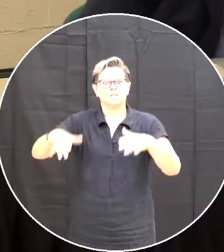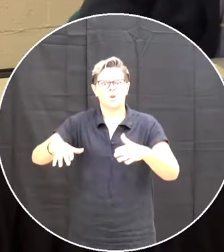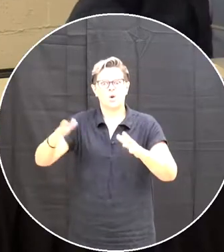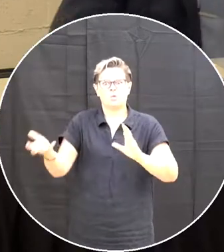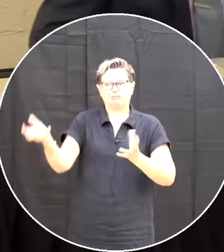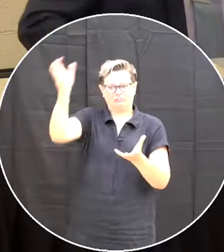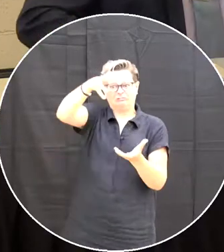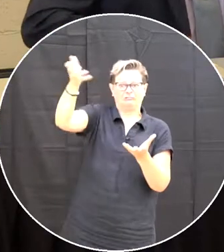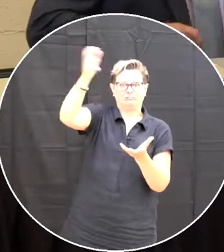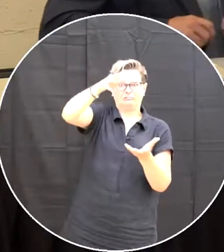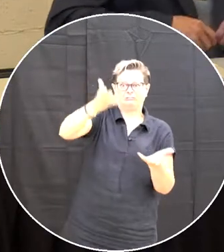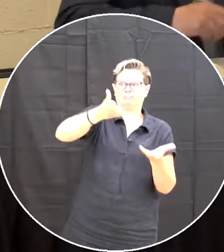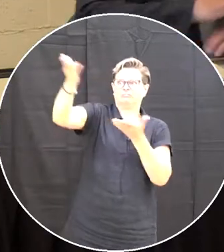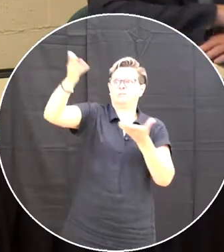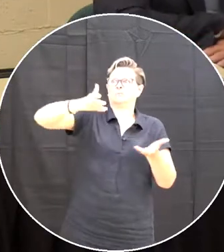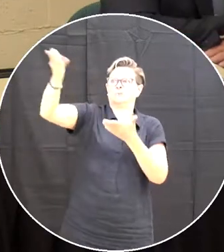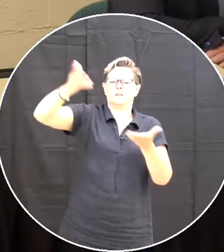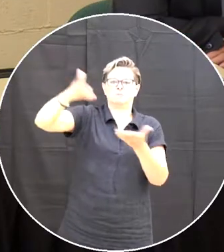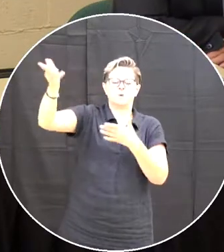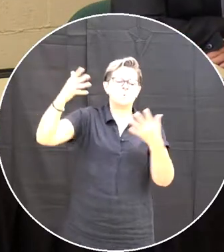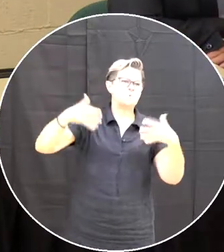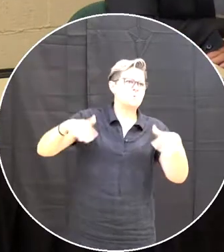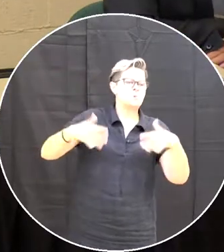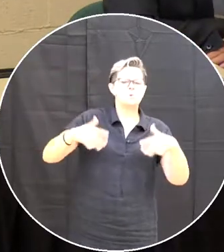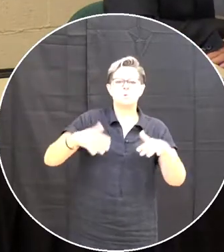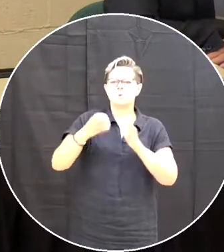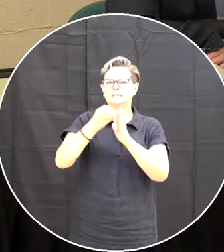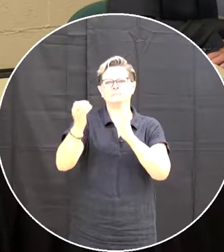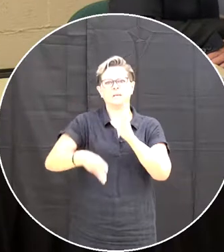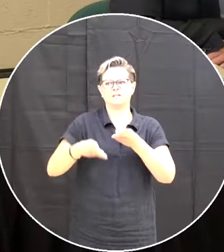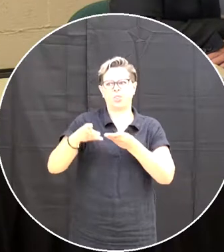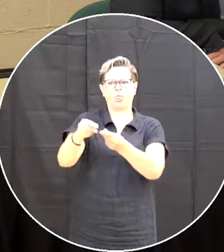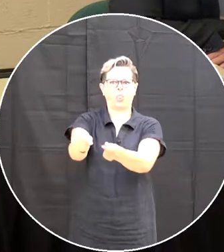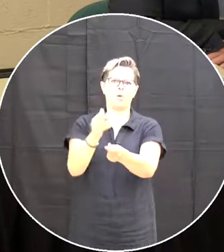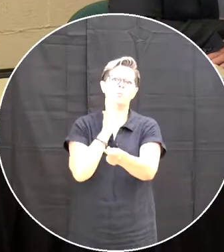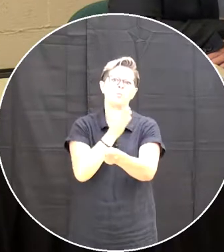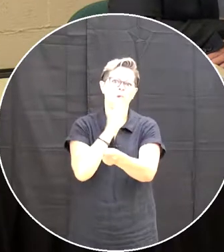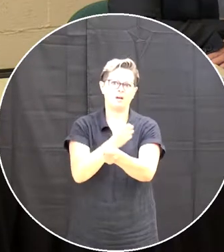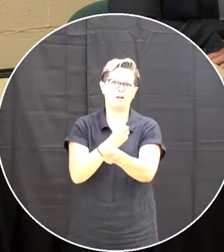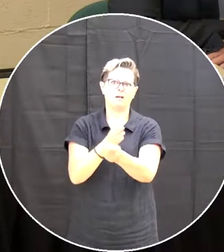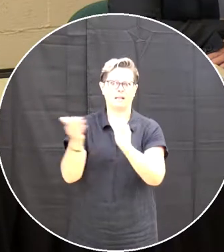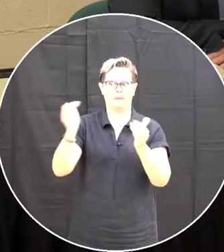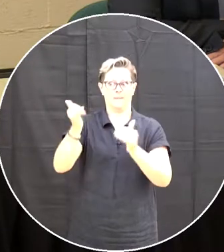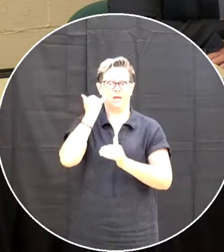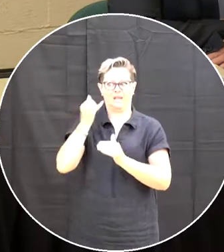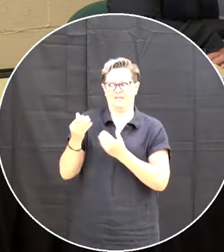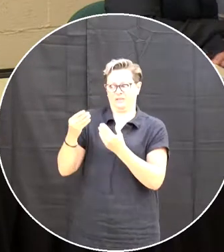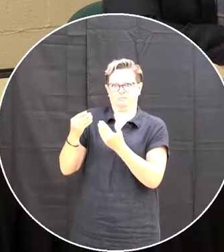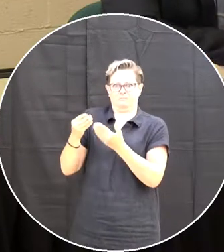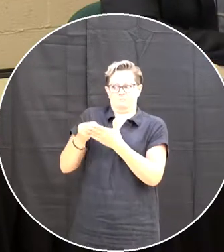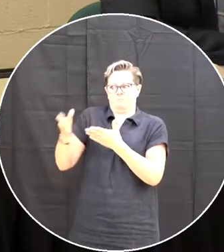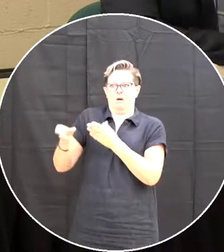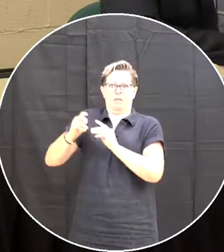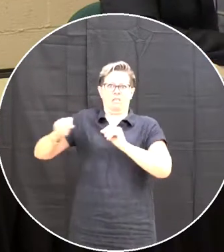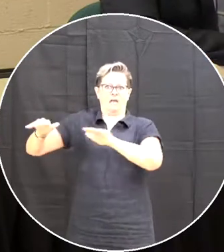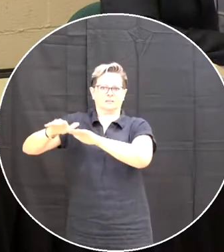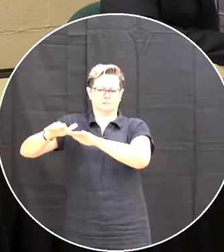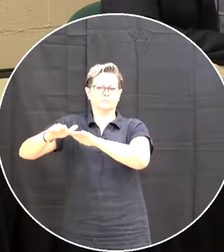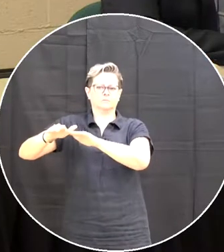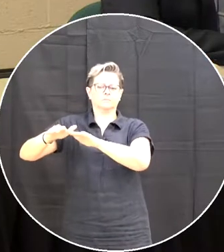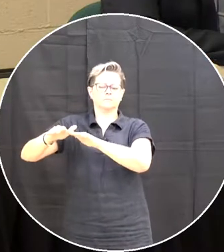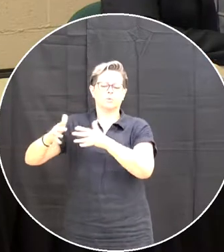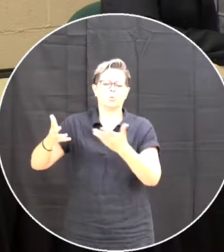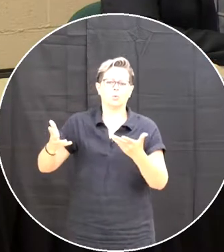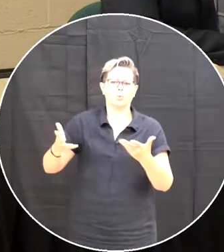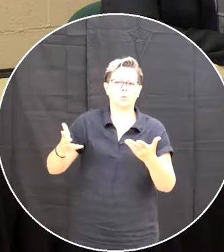multiple times more expensive than it is to get a little piece of land from this citizen before they sell so we we made the move to